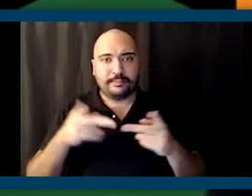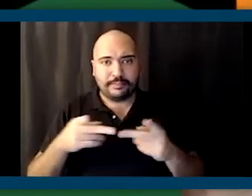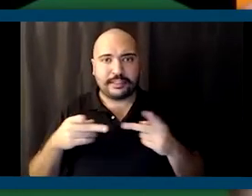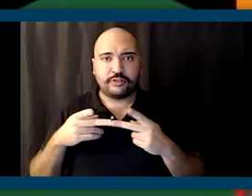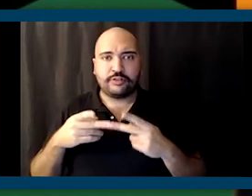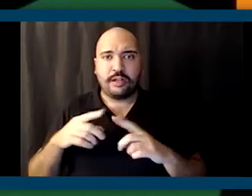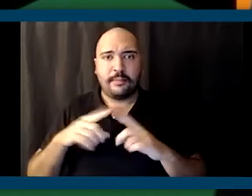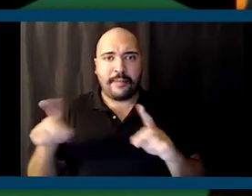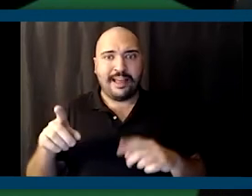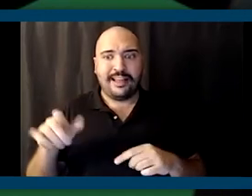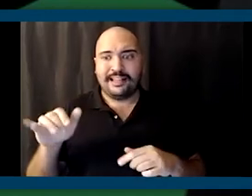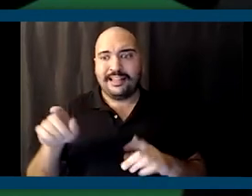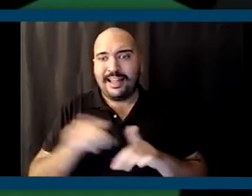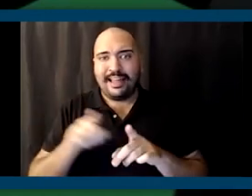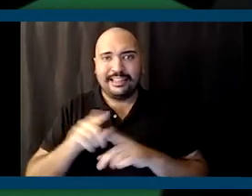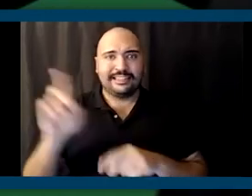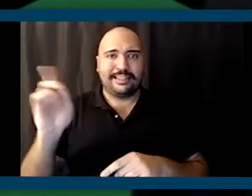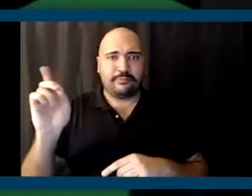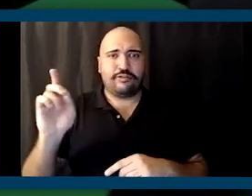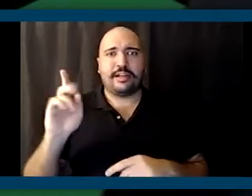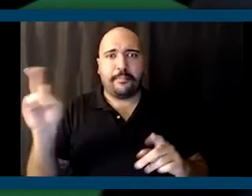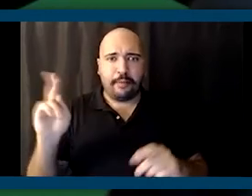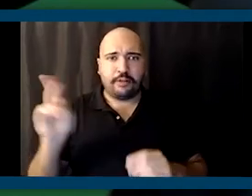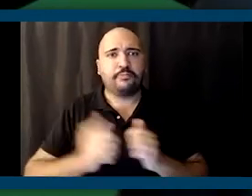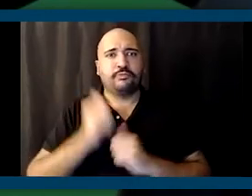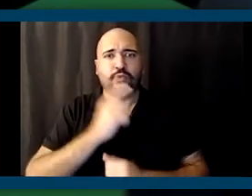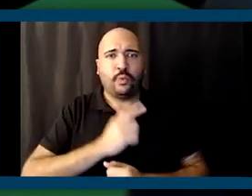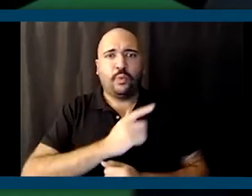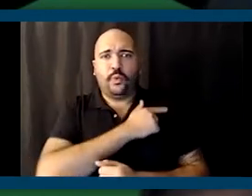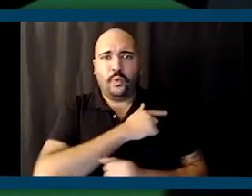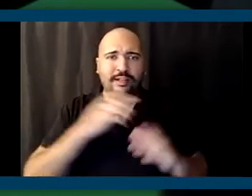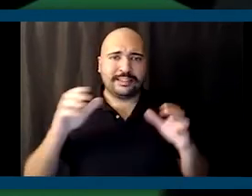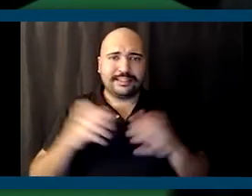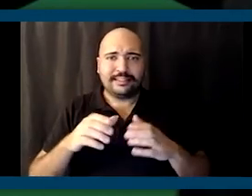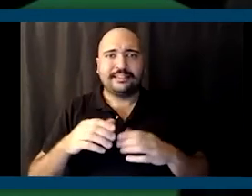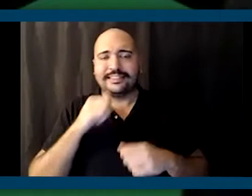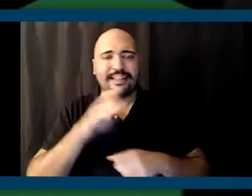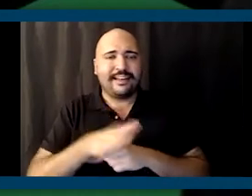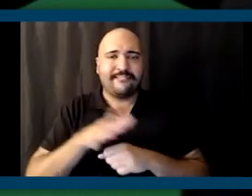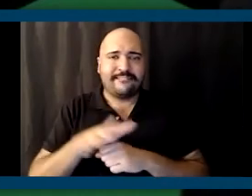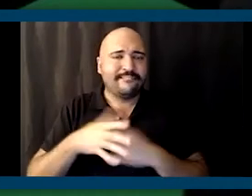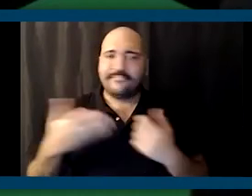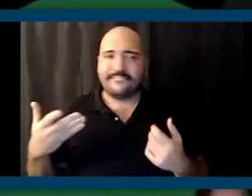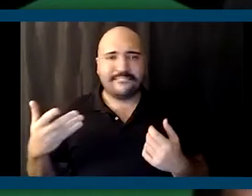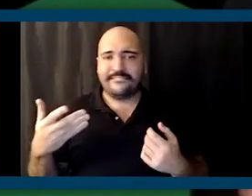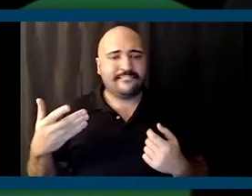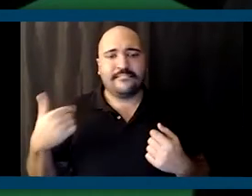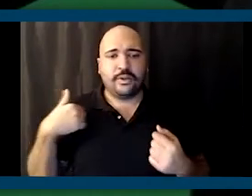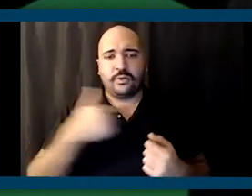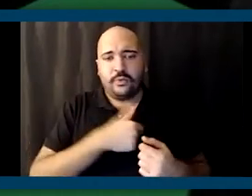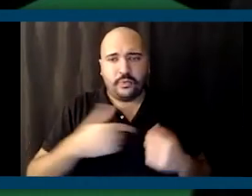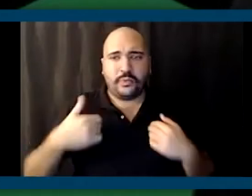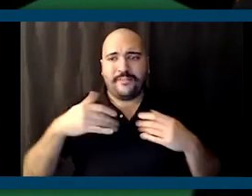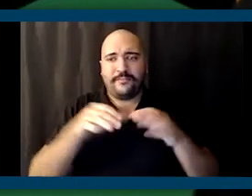But, you know, as the Democratic Party's most loyal constituency, it's not enough. You know, we have